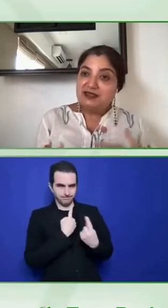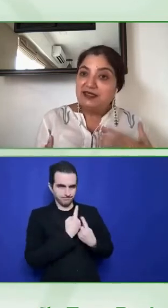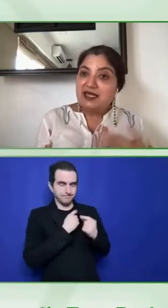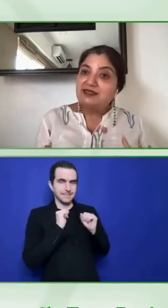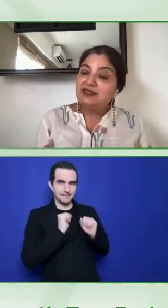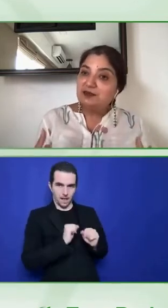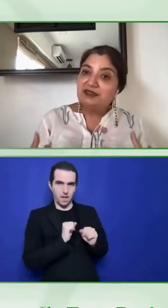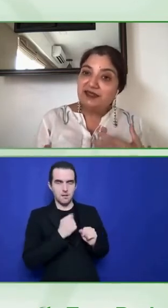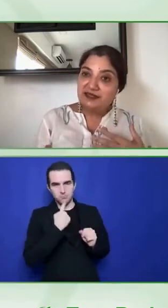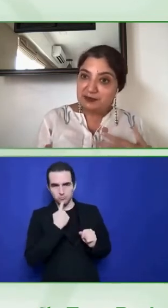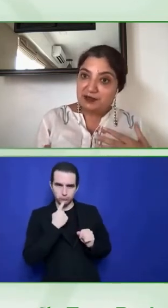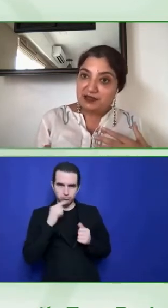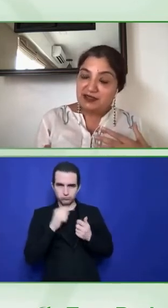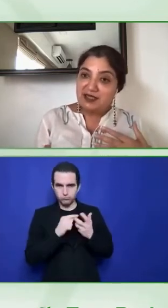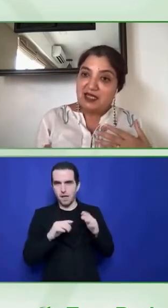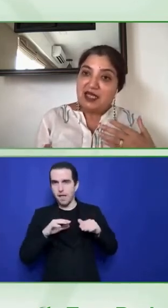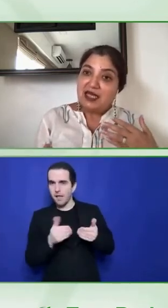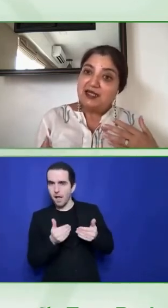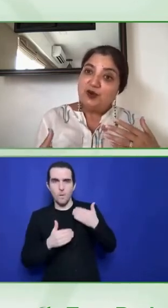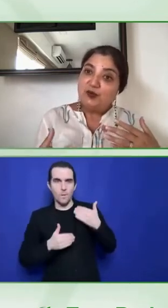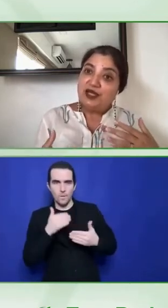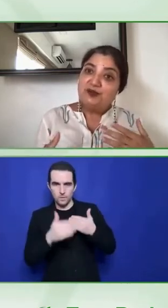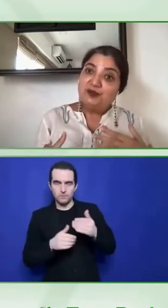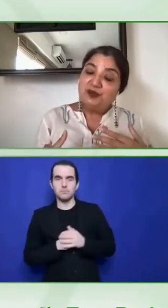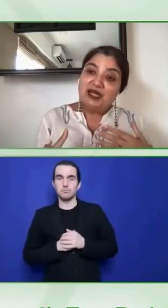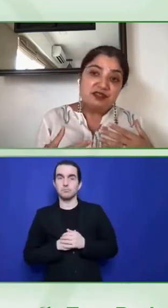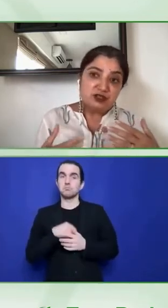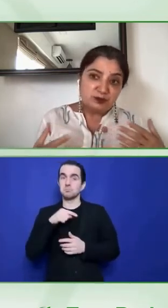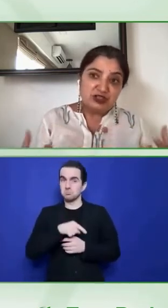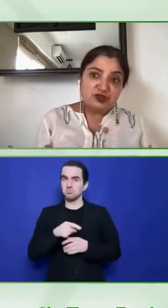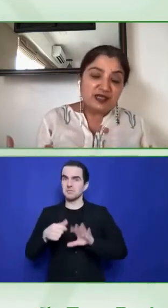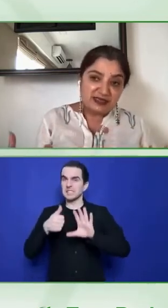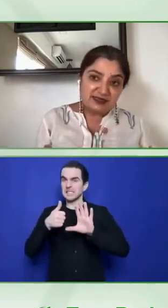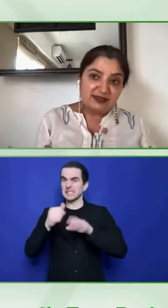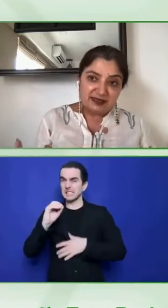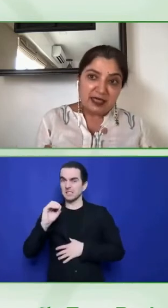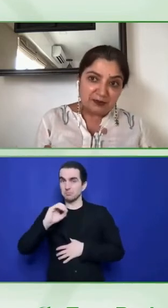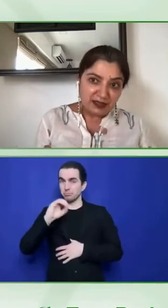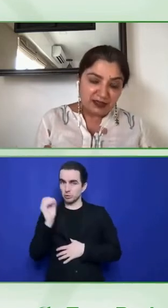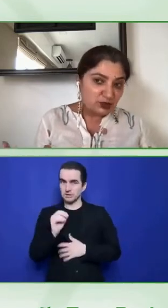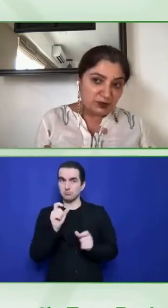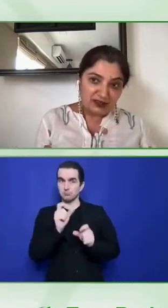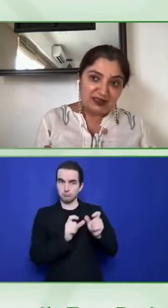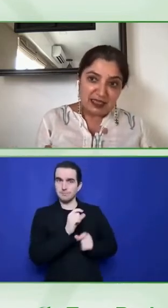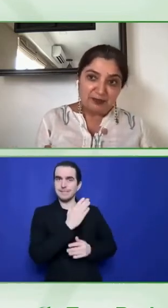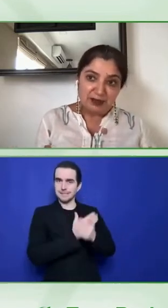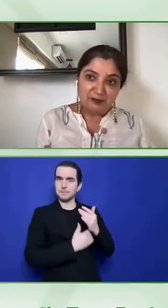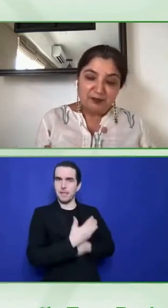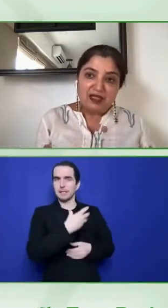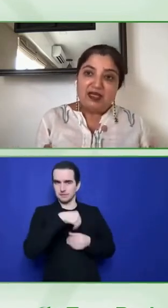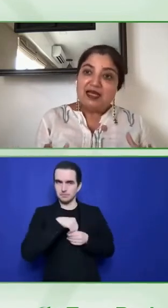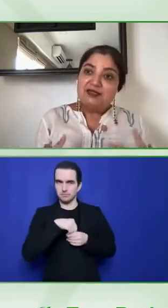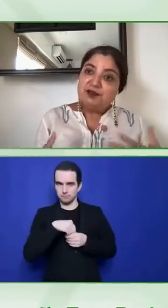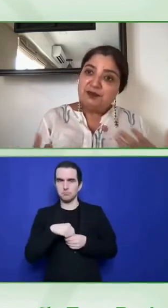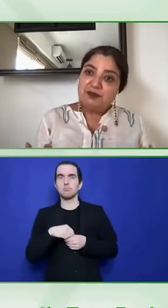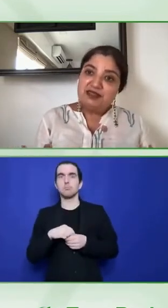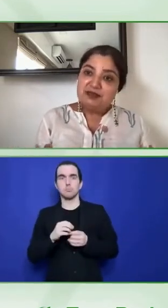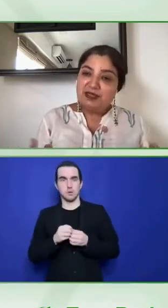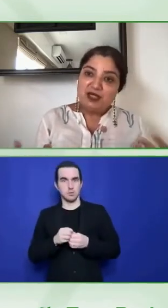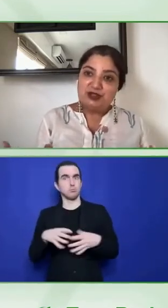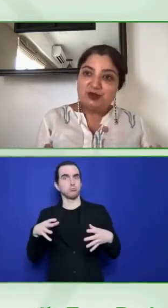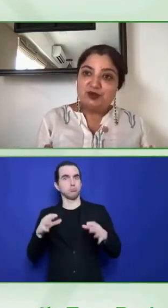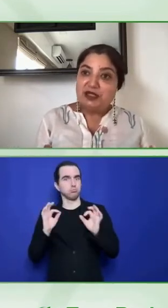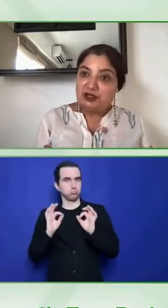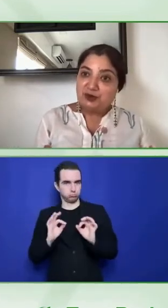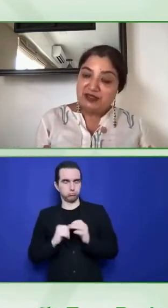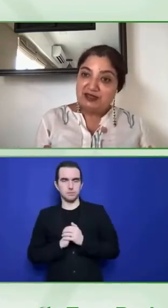260 accessibility experts and where we have such a major crisis that's happening to make this happen. And people